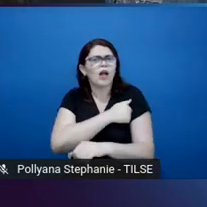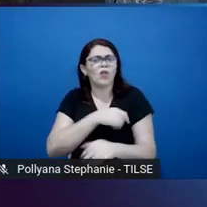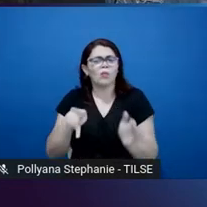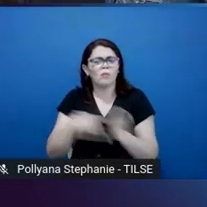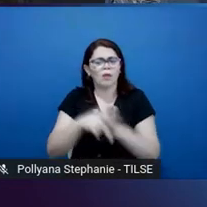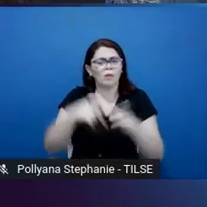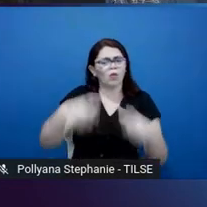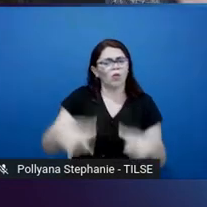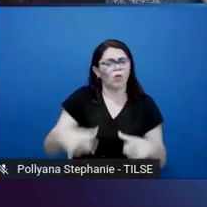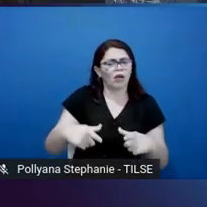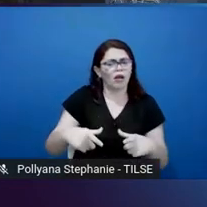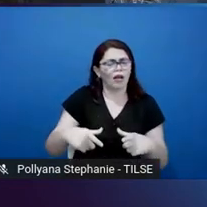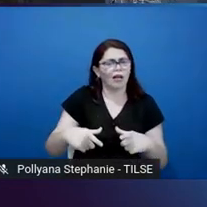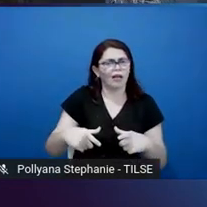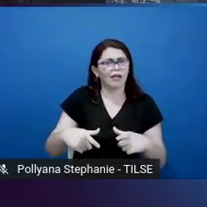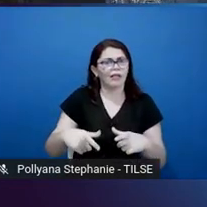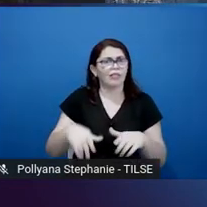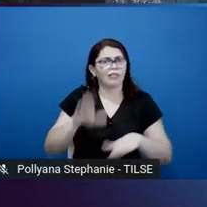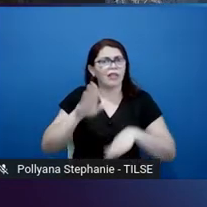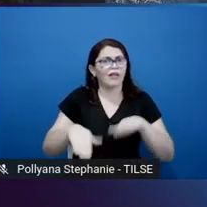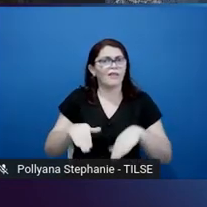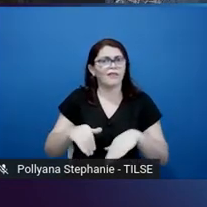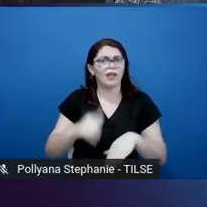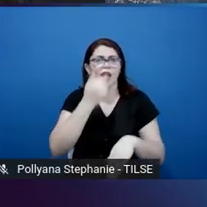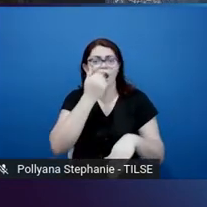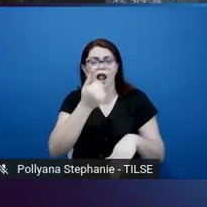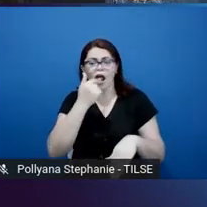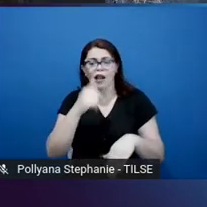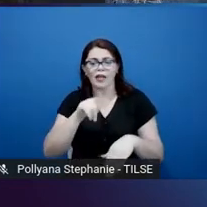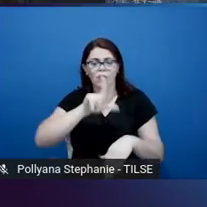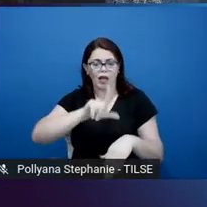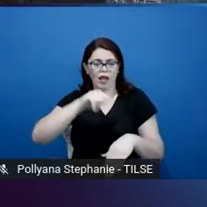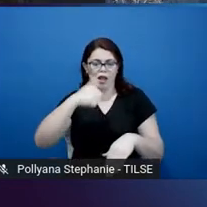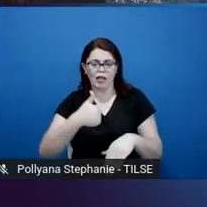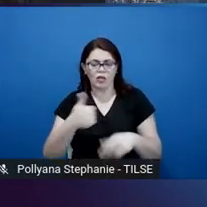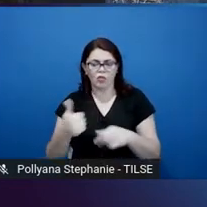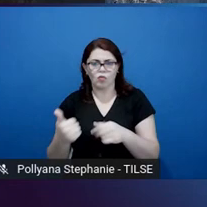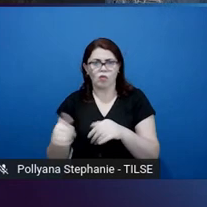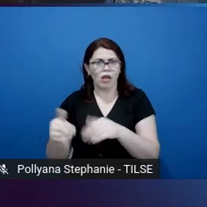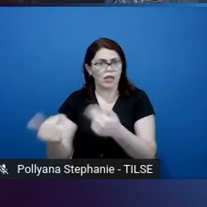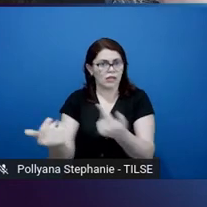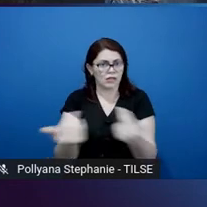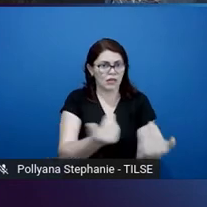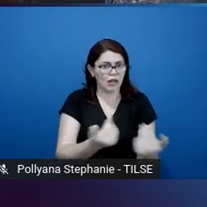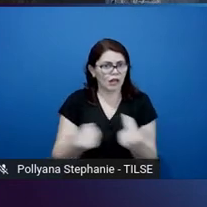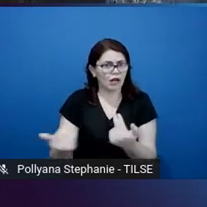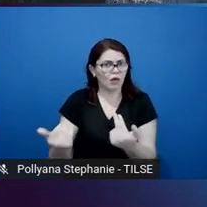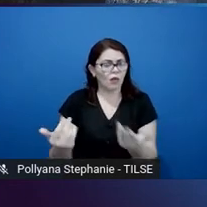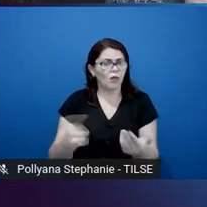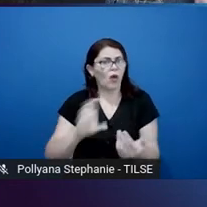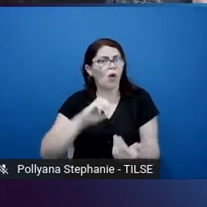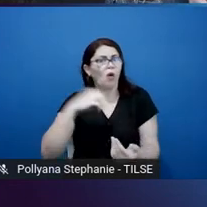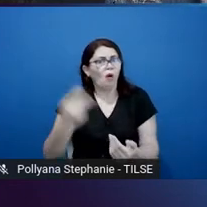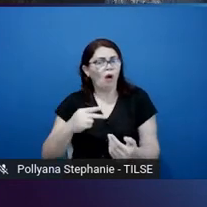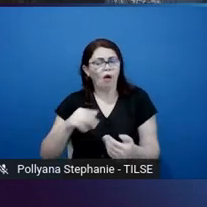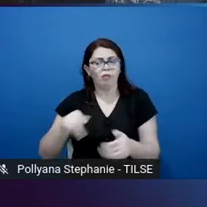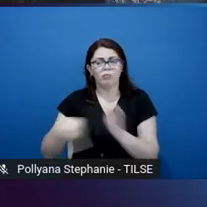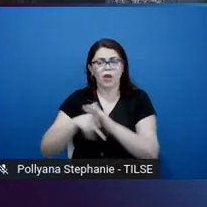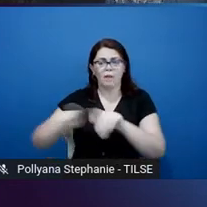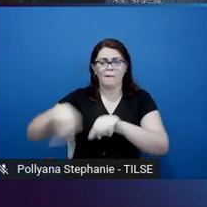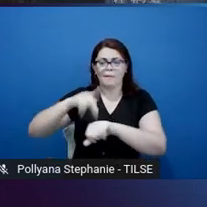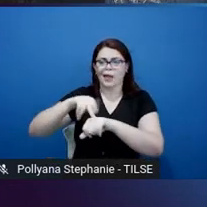that maybe share a common first language? Are they international students, which may have